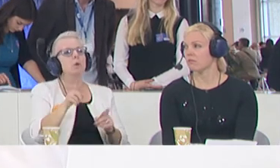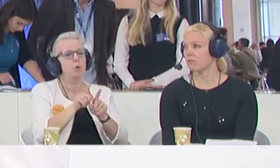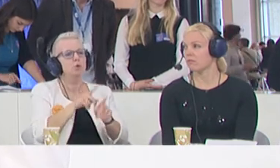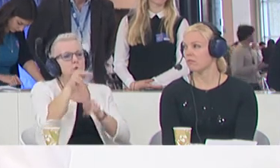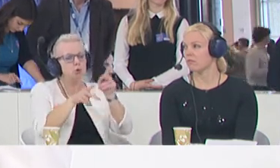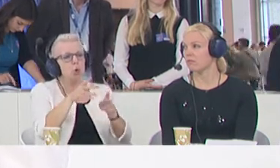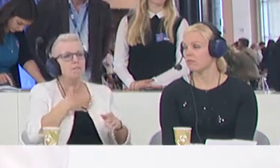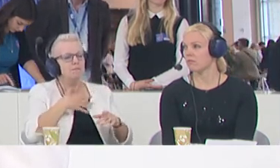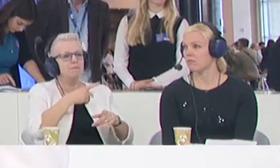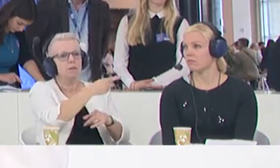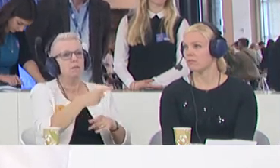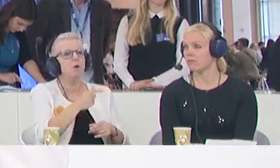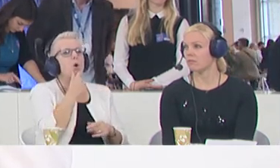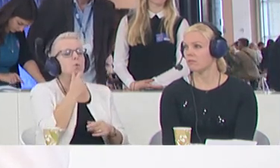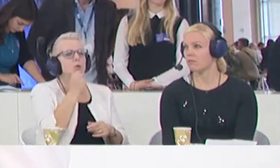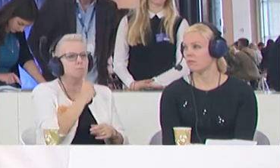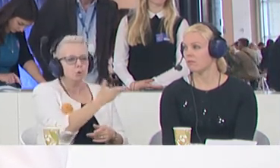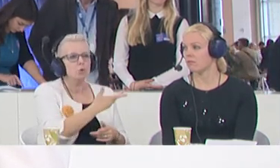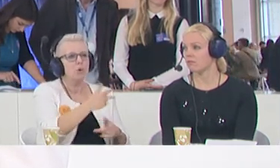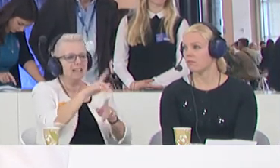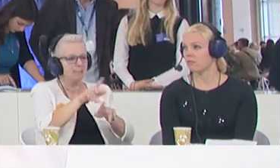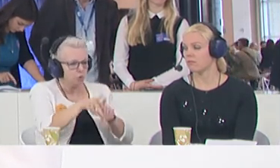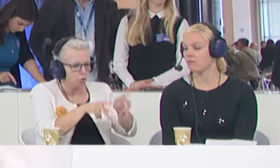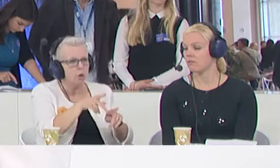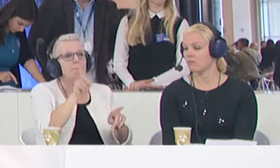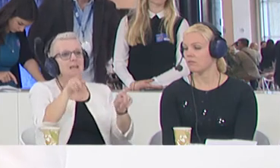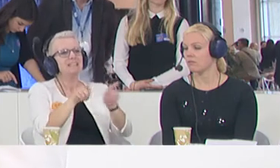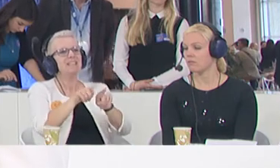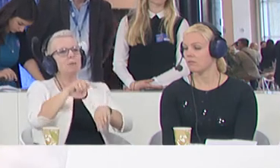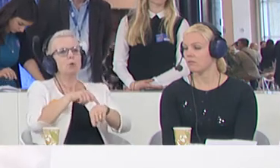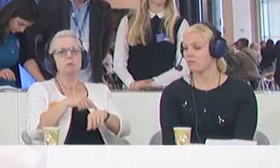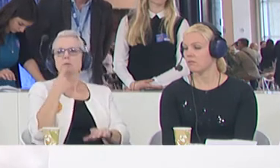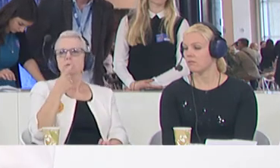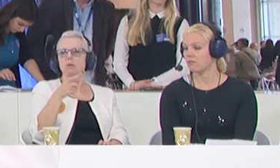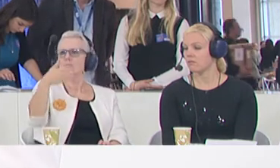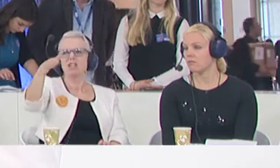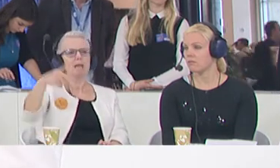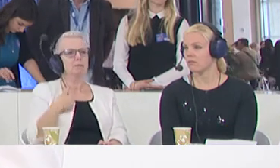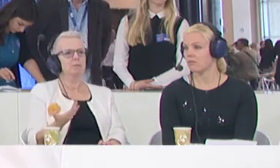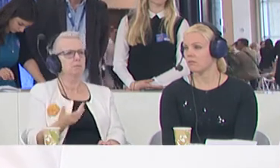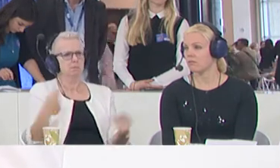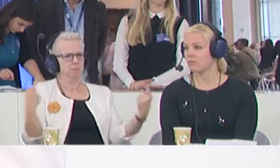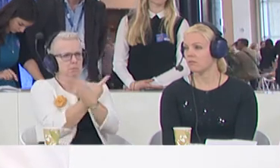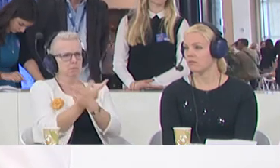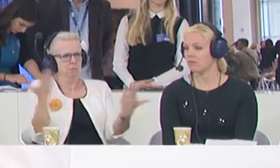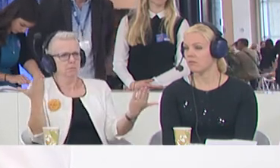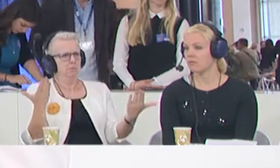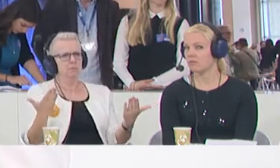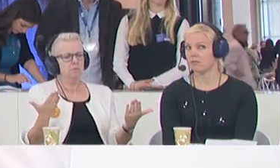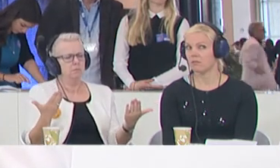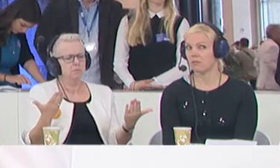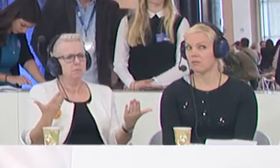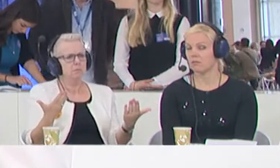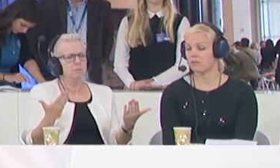your growing mother and your children. But then at the same time, you say you don't want migrants. It's just so convenient to do so.